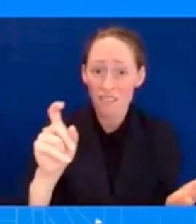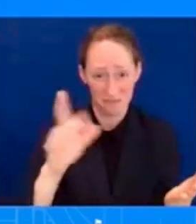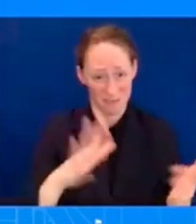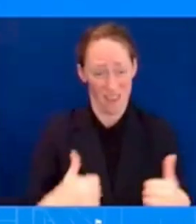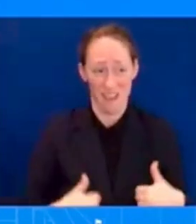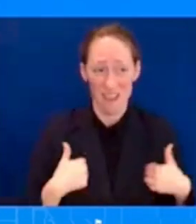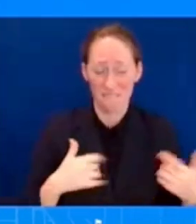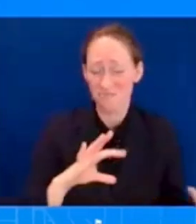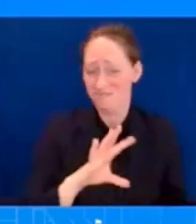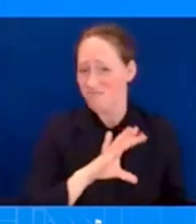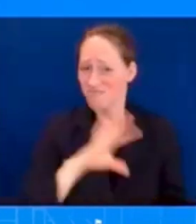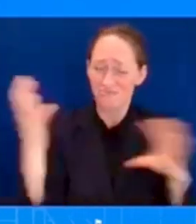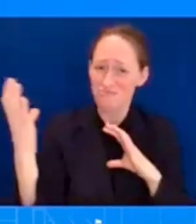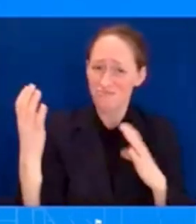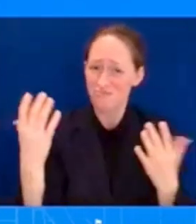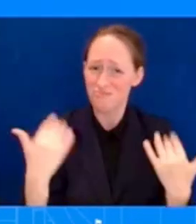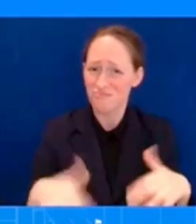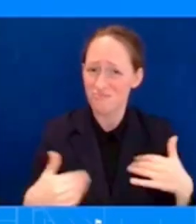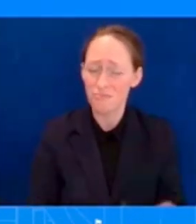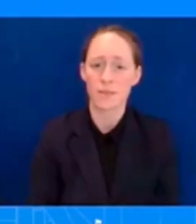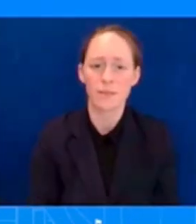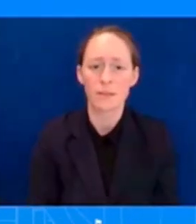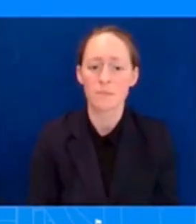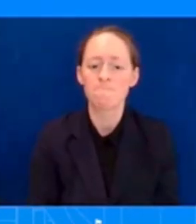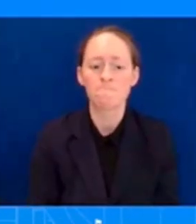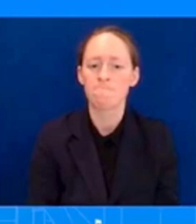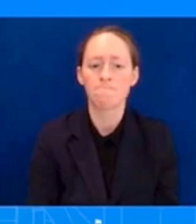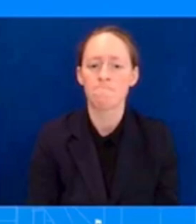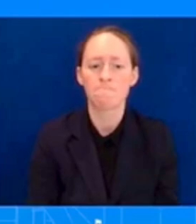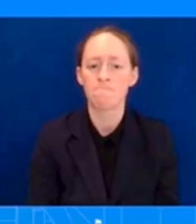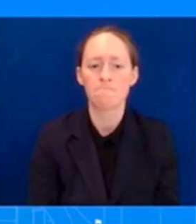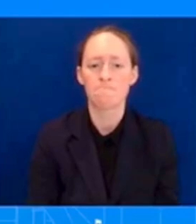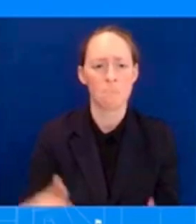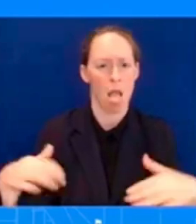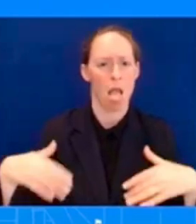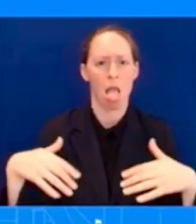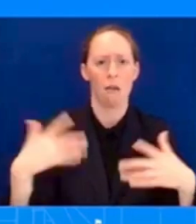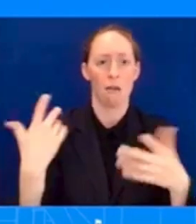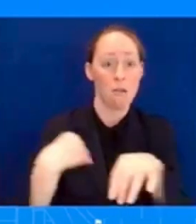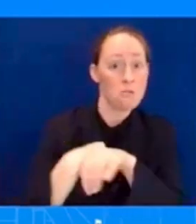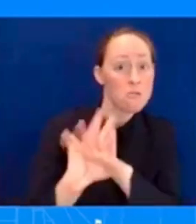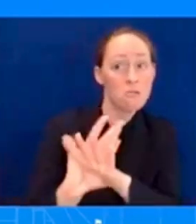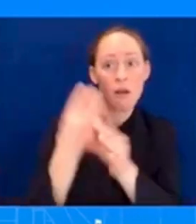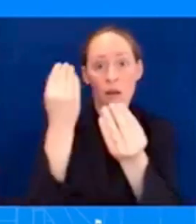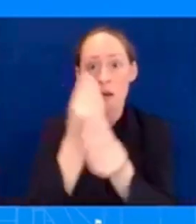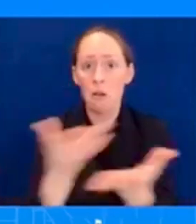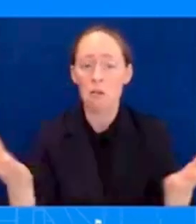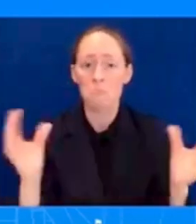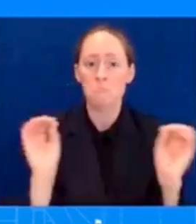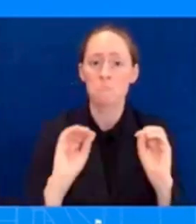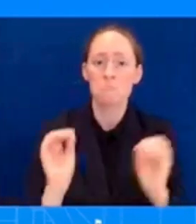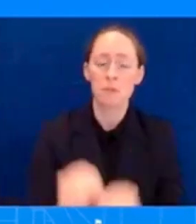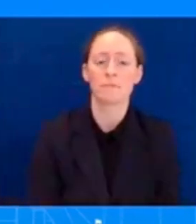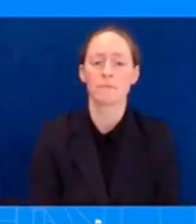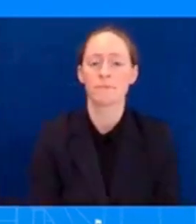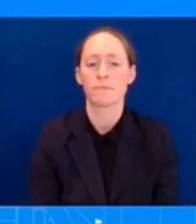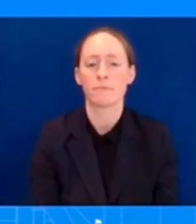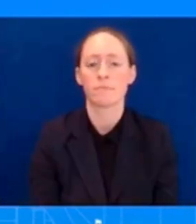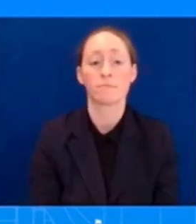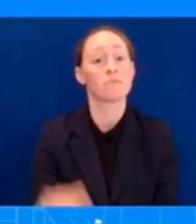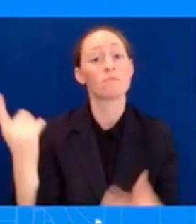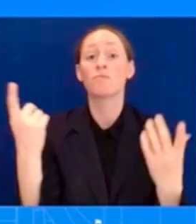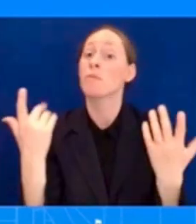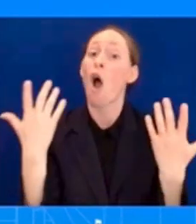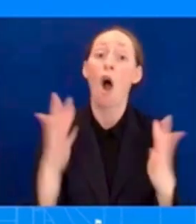I can say that, as you know, he's been in, he's heard from the Governor a couple of times. He's been updated by the Administrator a couple of times over the past couple